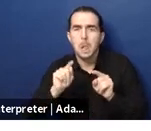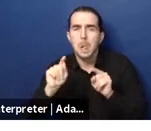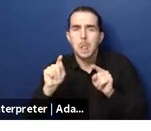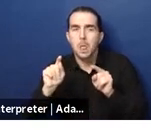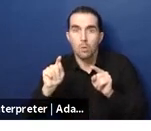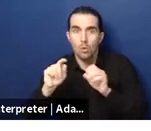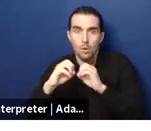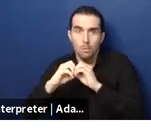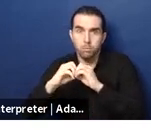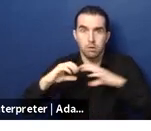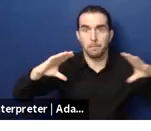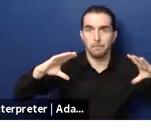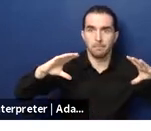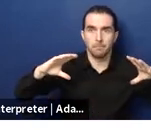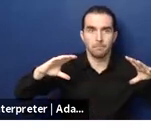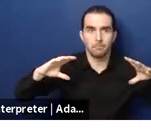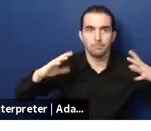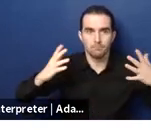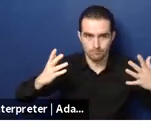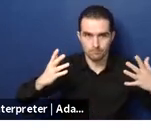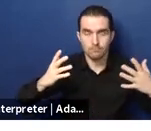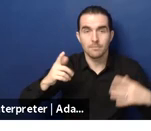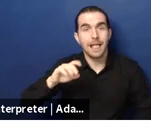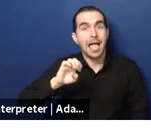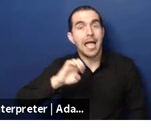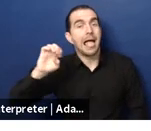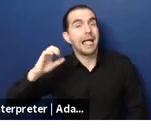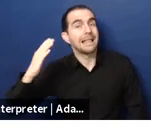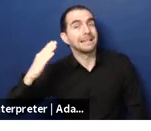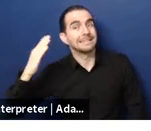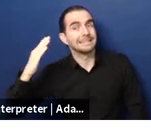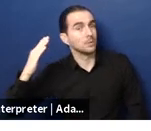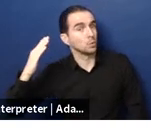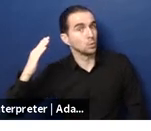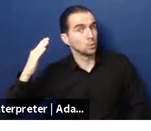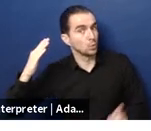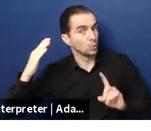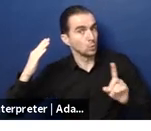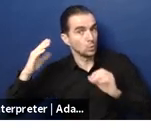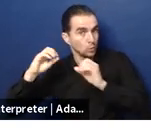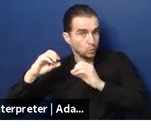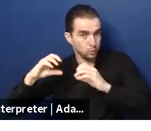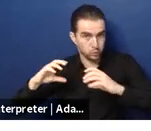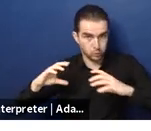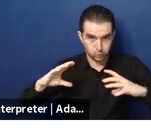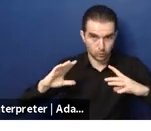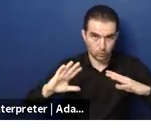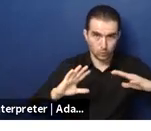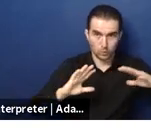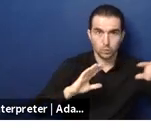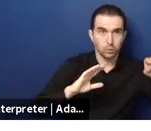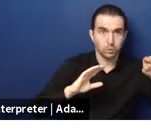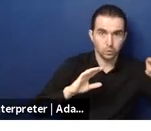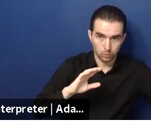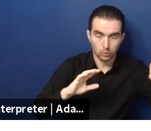armenia sri lanka thailand vietnam china and so really this is sort of across across